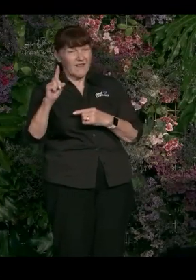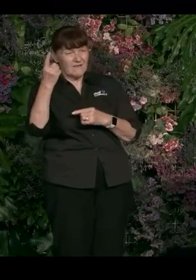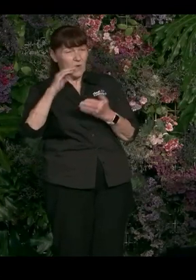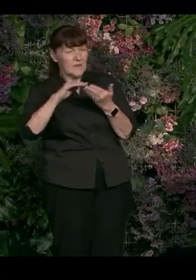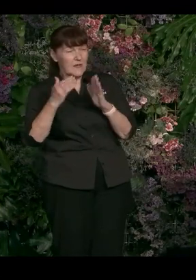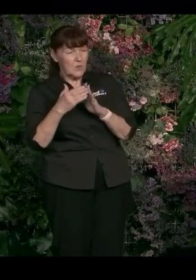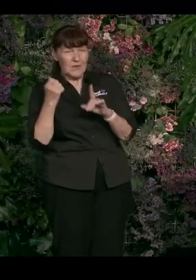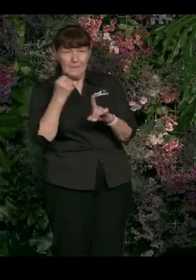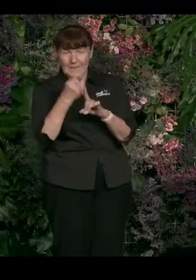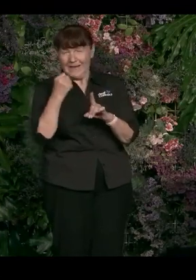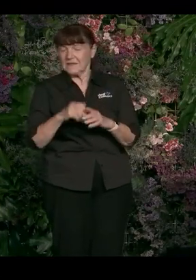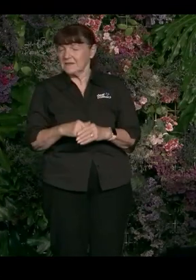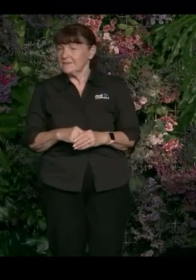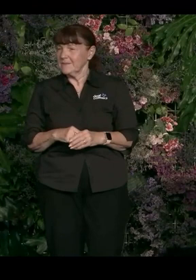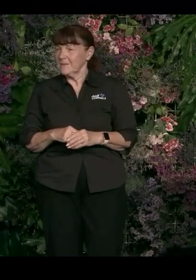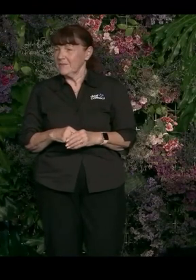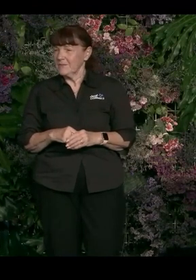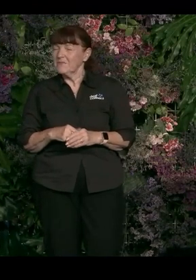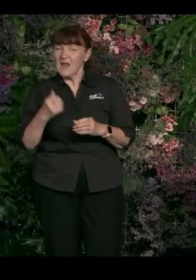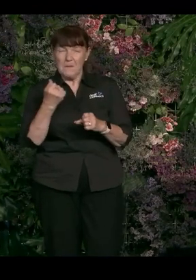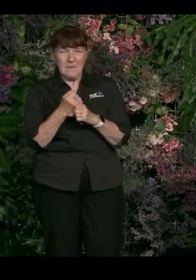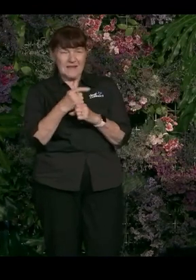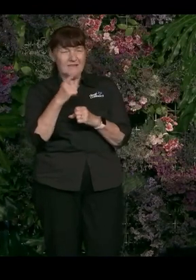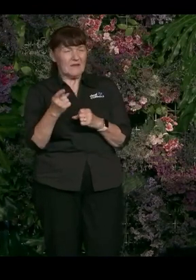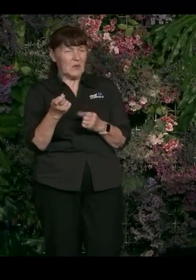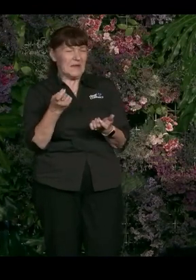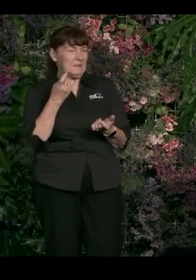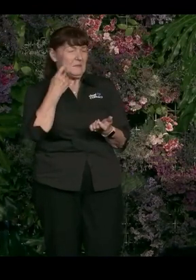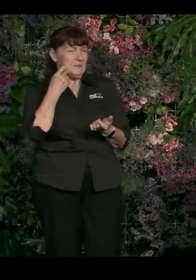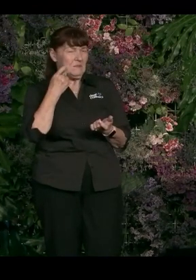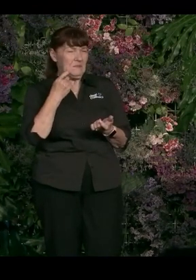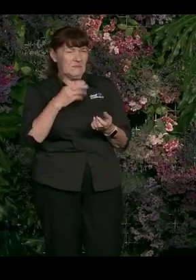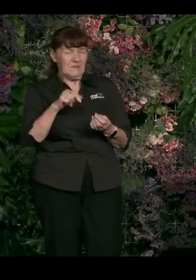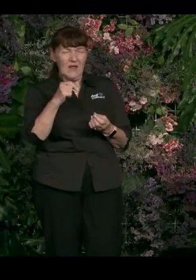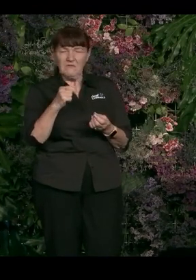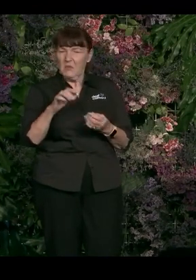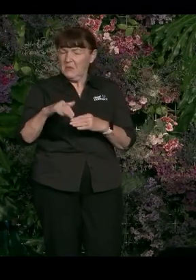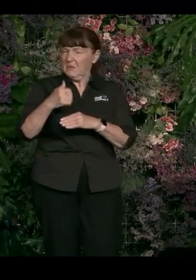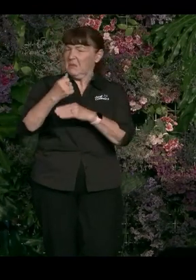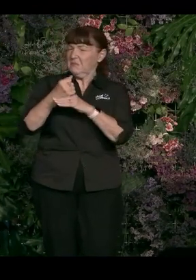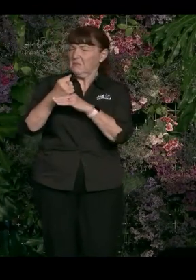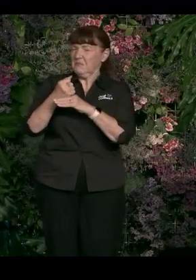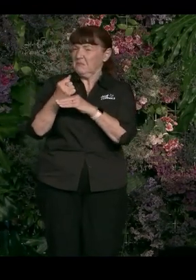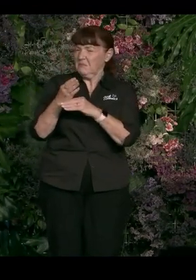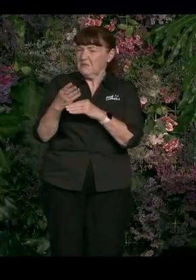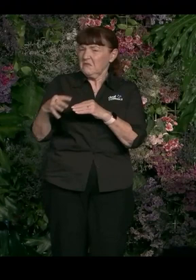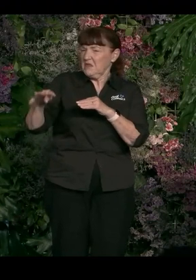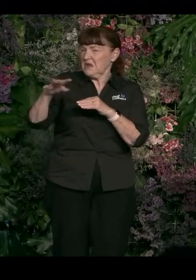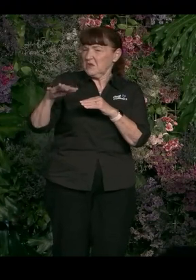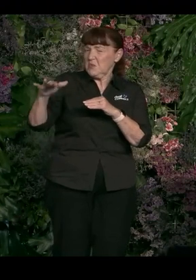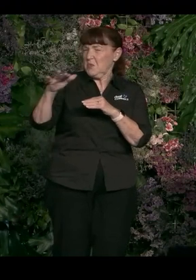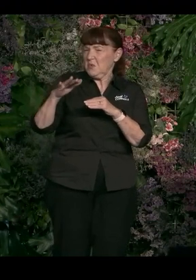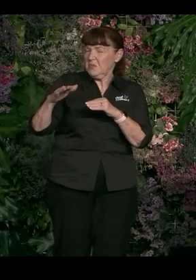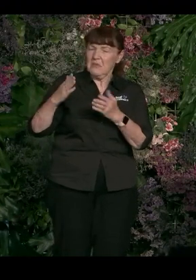It also creates a very fertile environment for the rise of fringe groups, such as the right movement, which we see